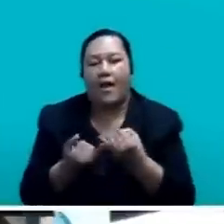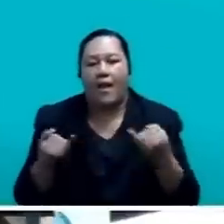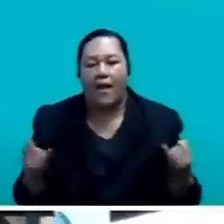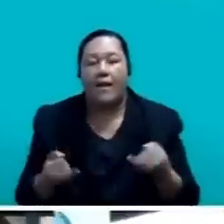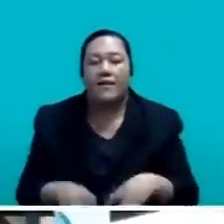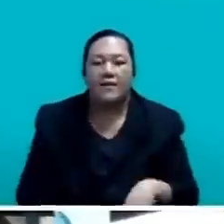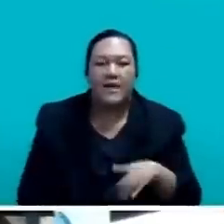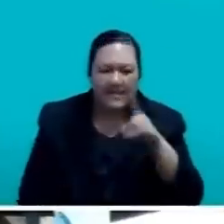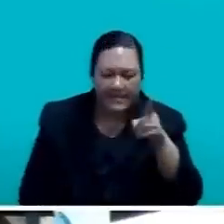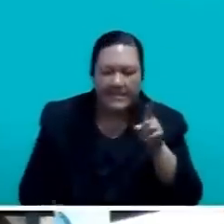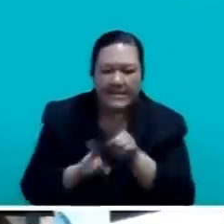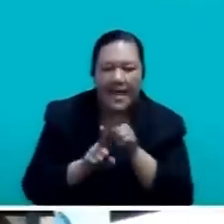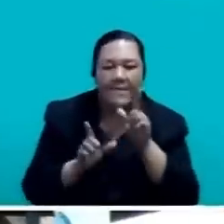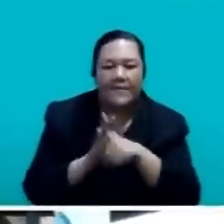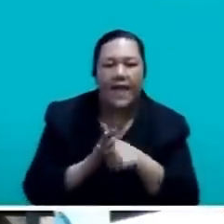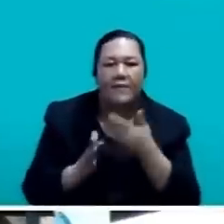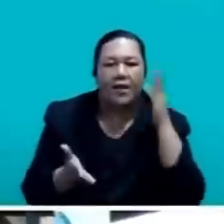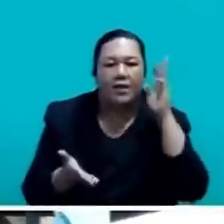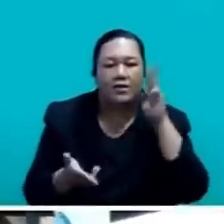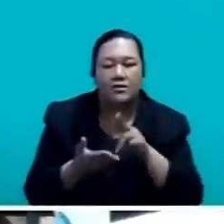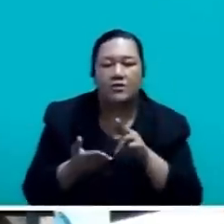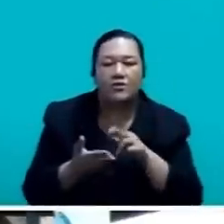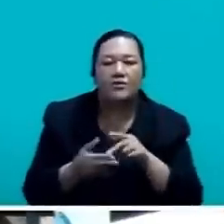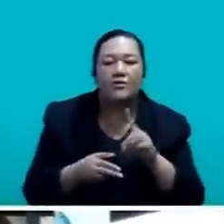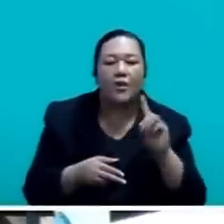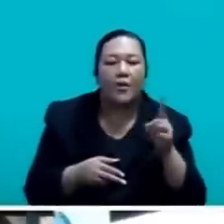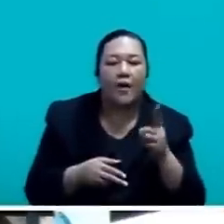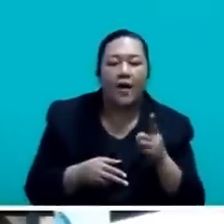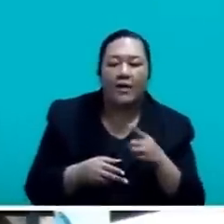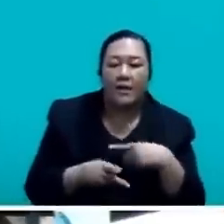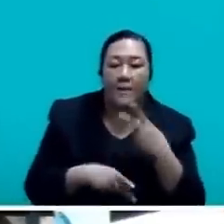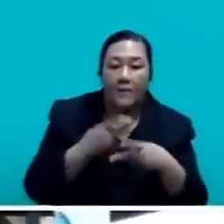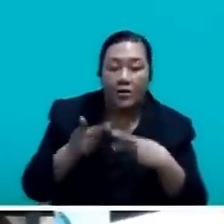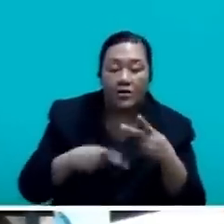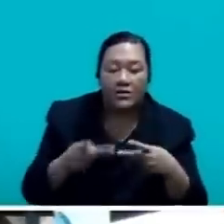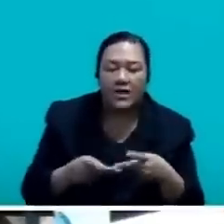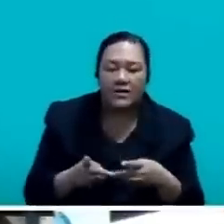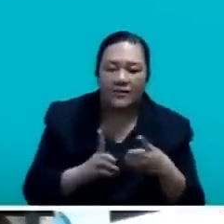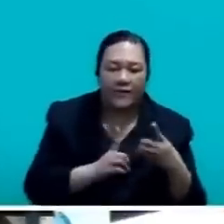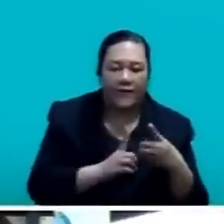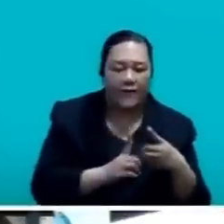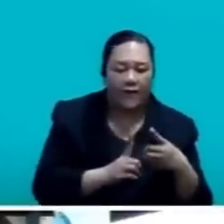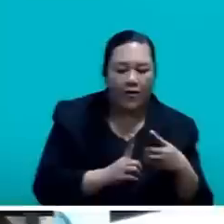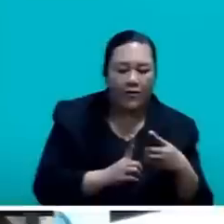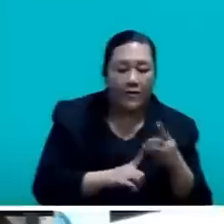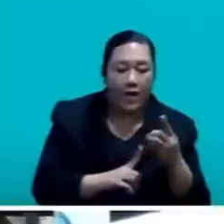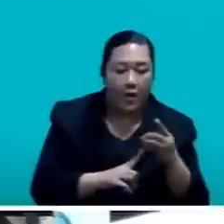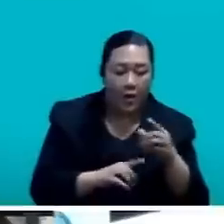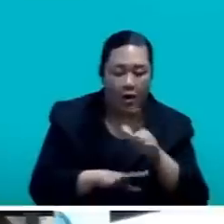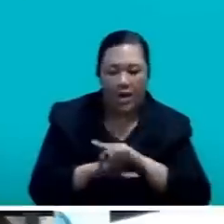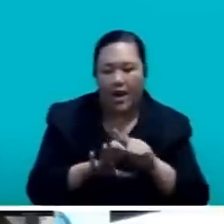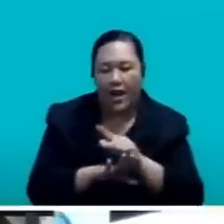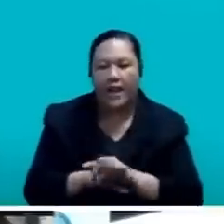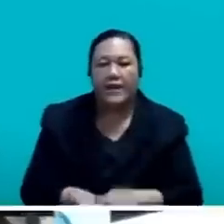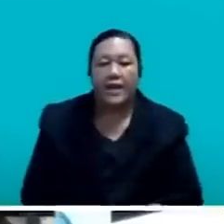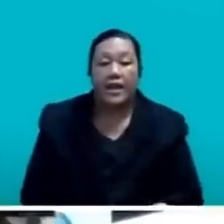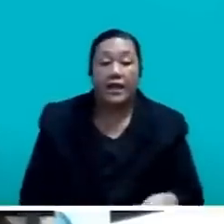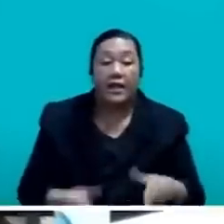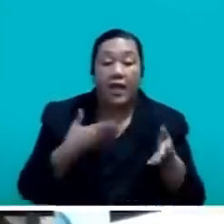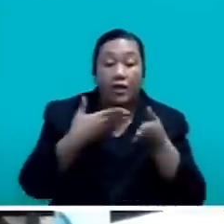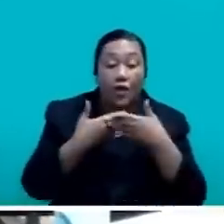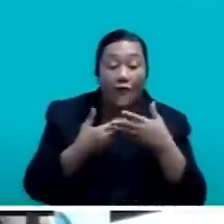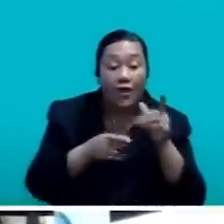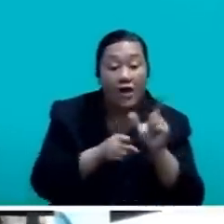same time reduce turnaround time in processing application for consent in all of their land leases. The door of creativity and